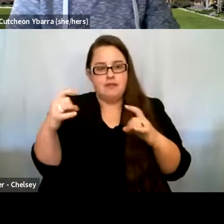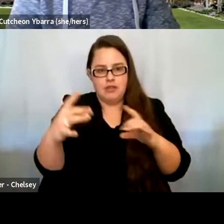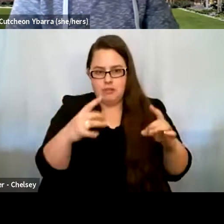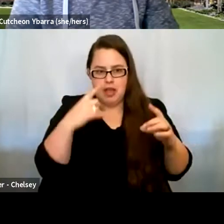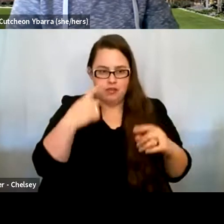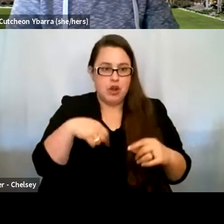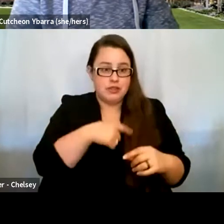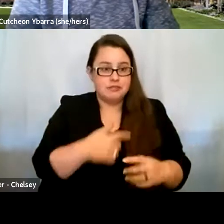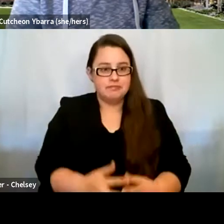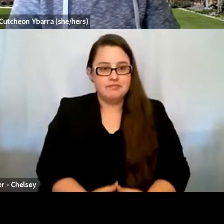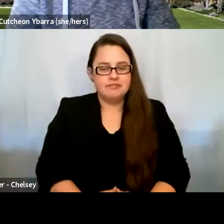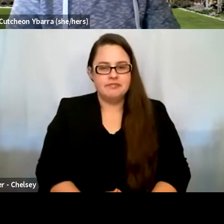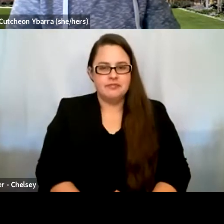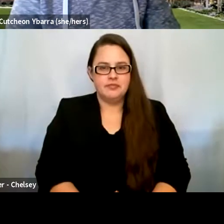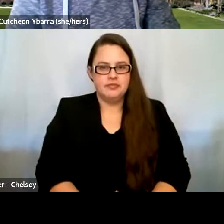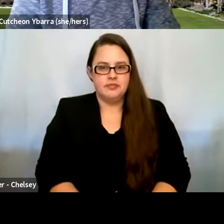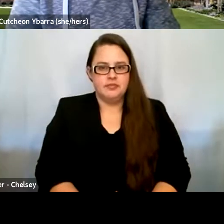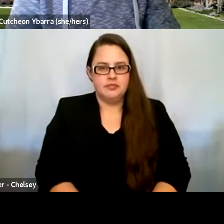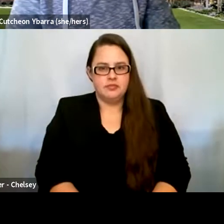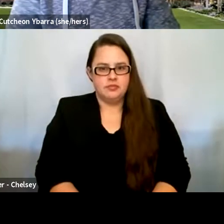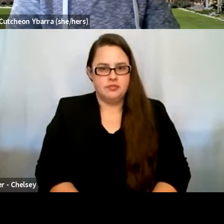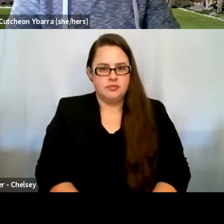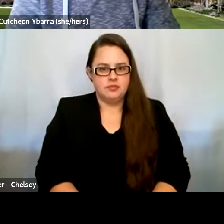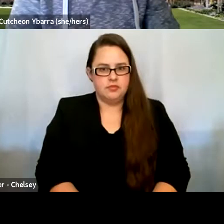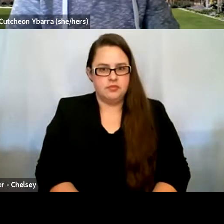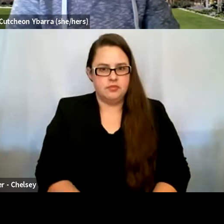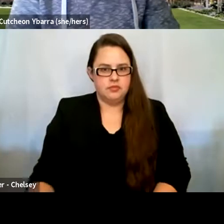and then